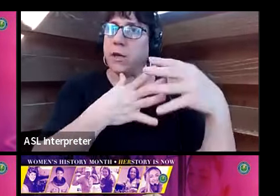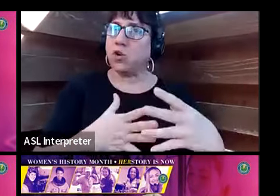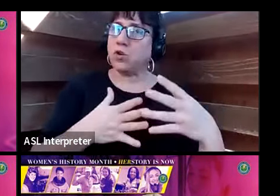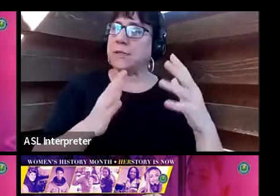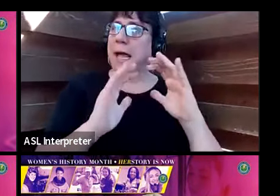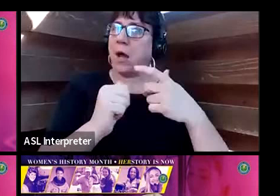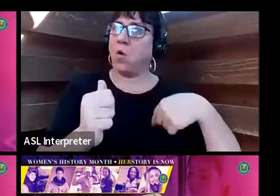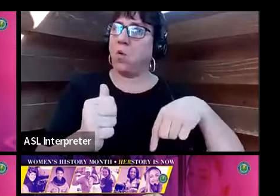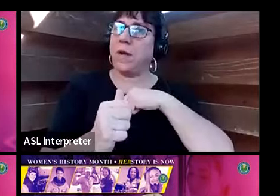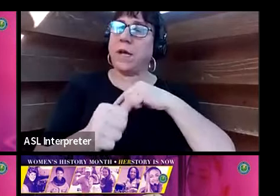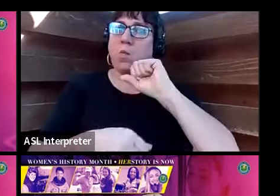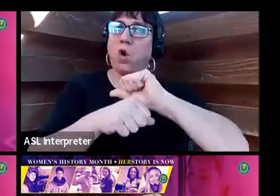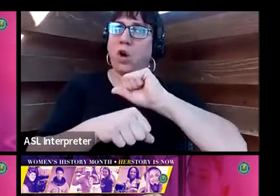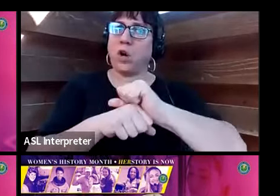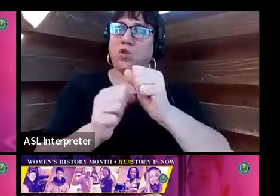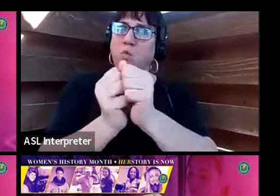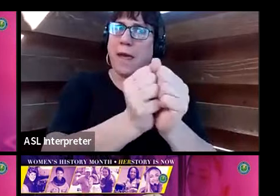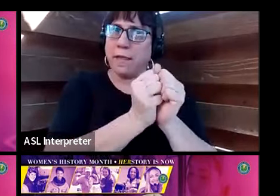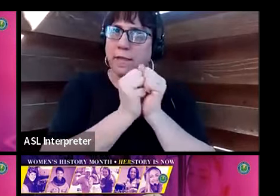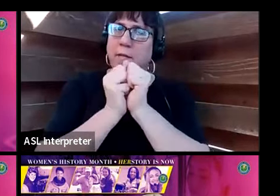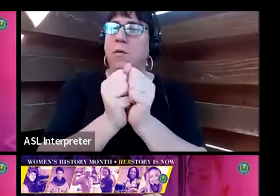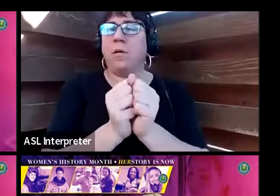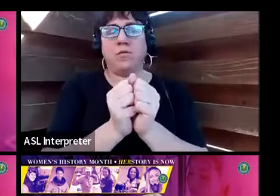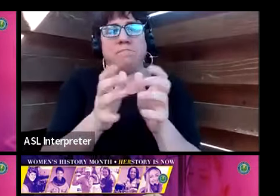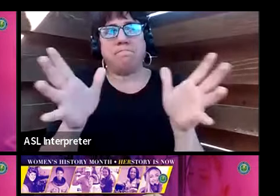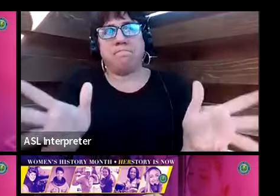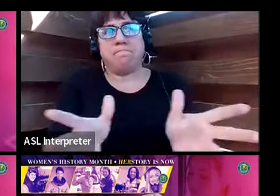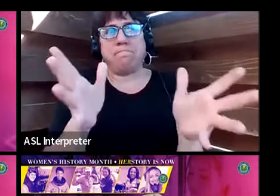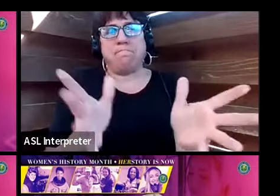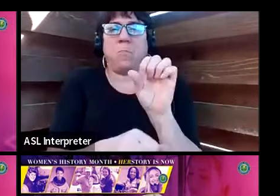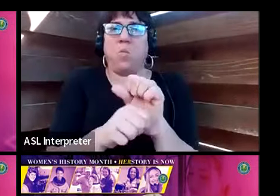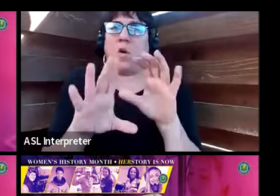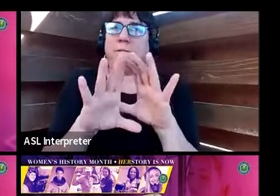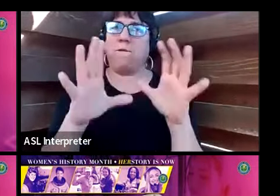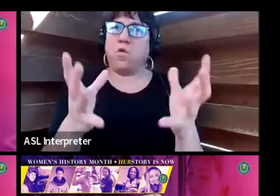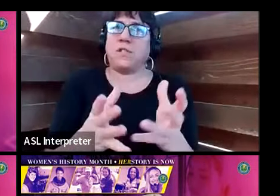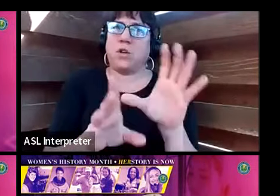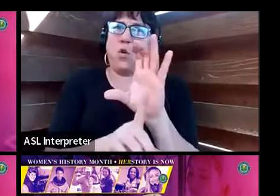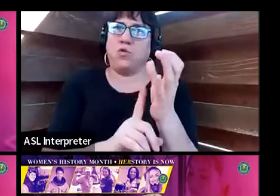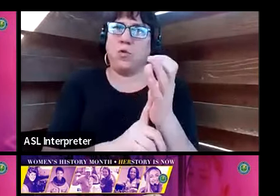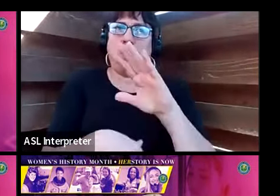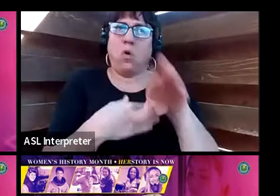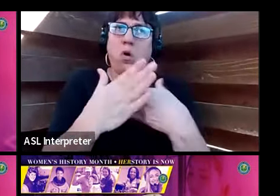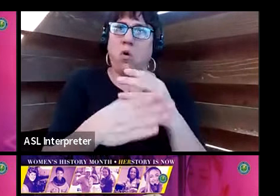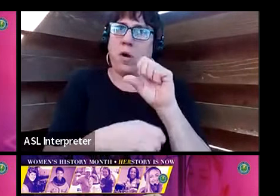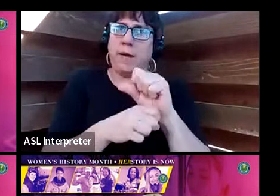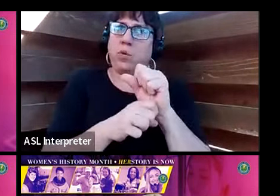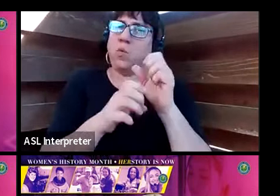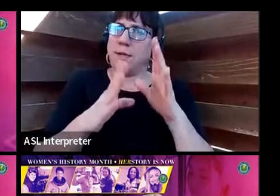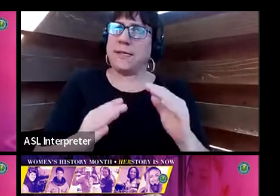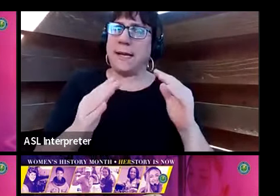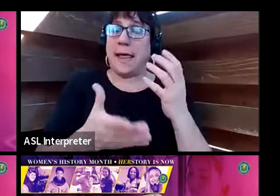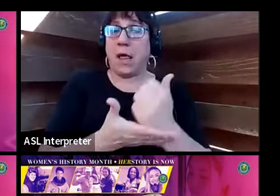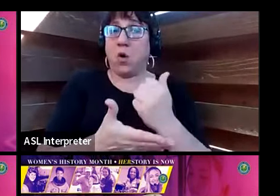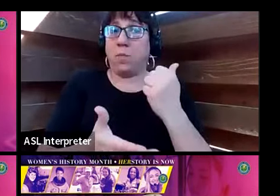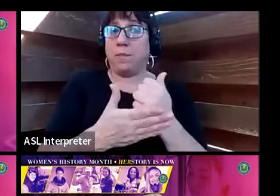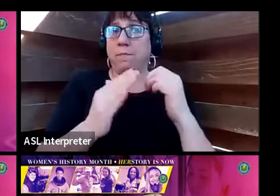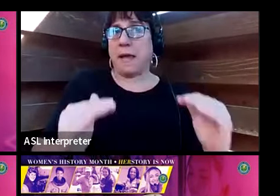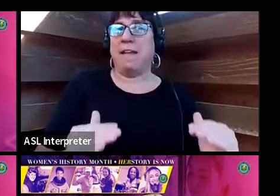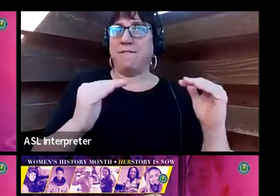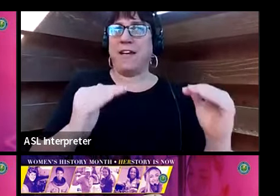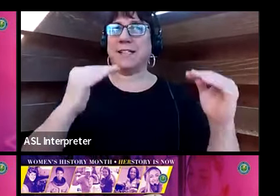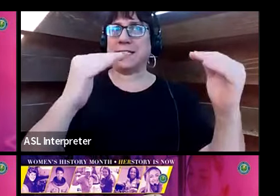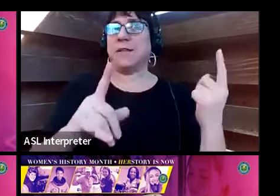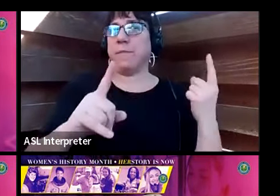work collaboratively to promote a workforce culture where all employees can help advance the mission of our organization.